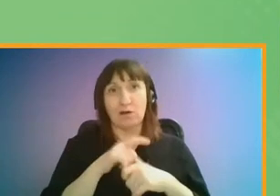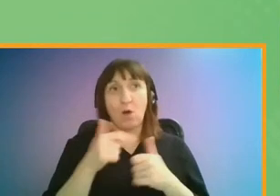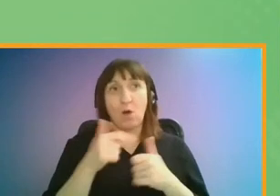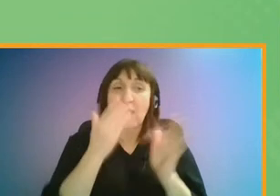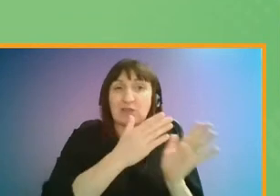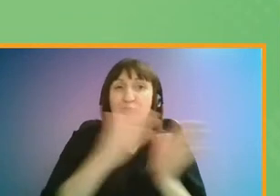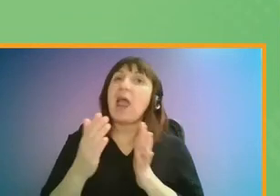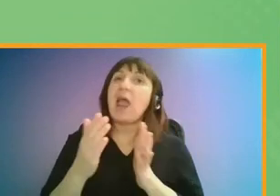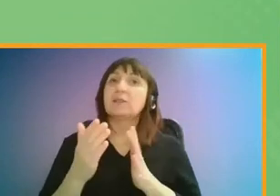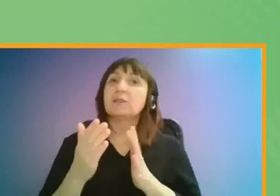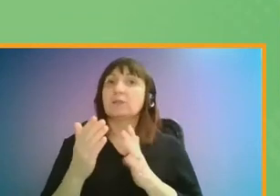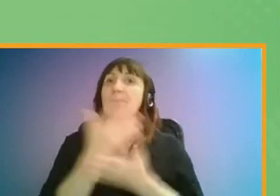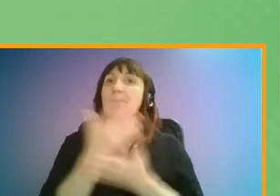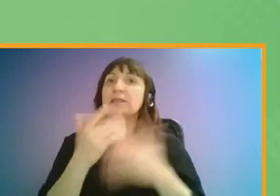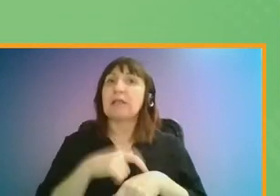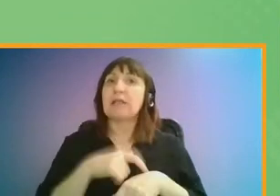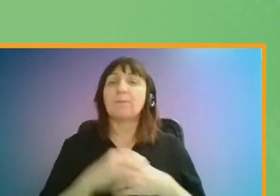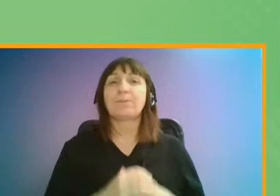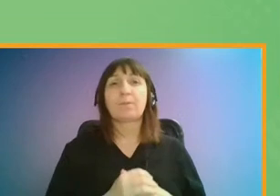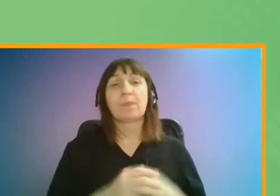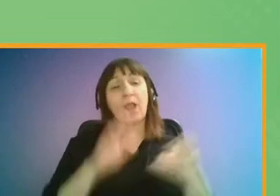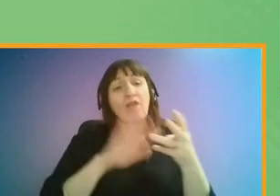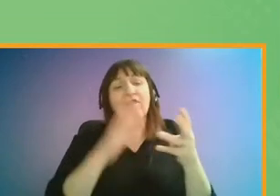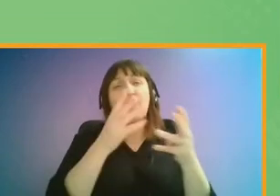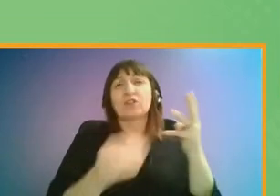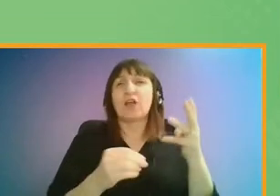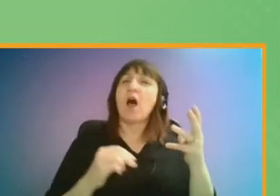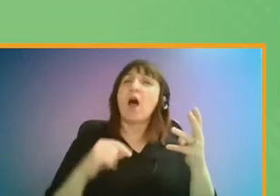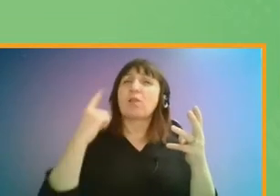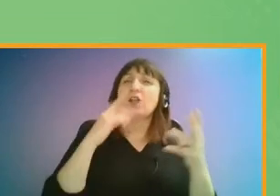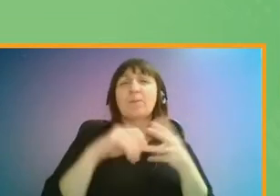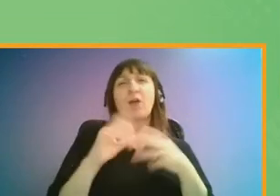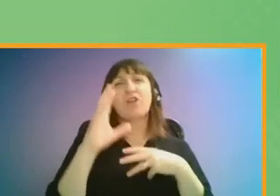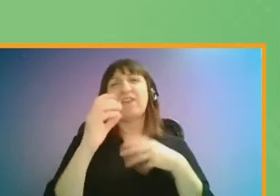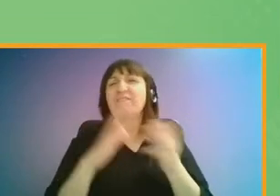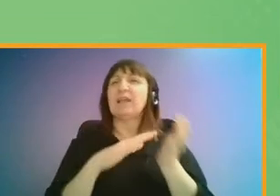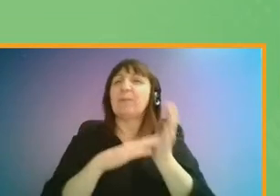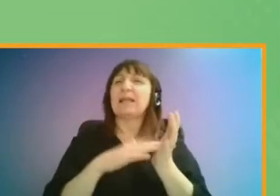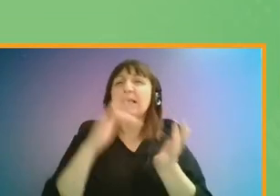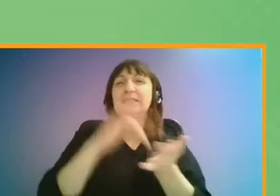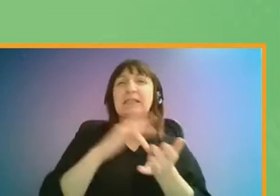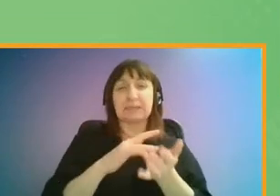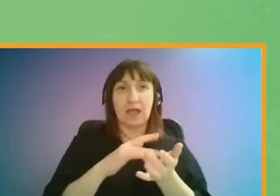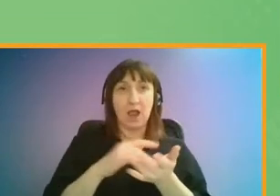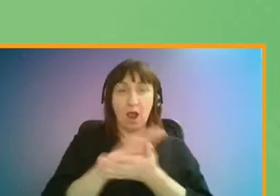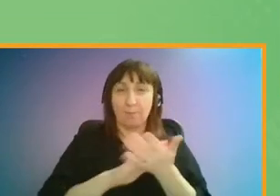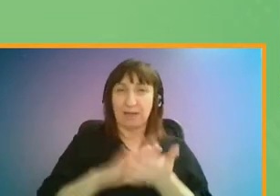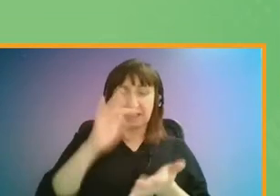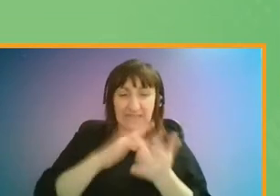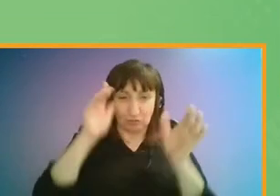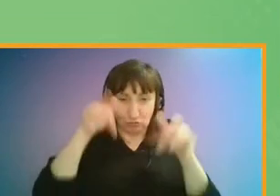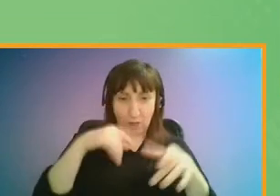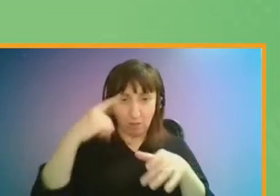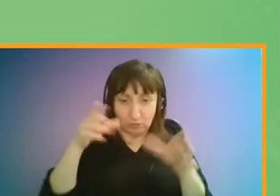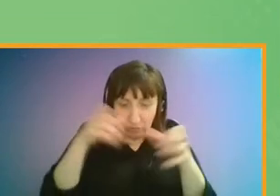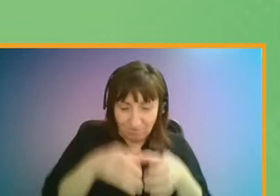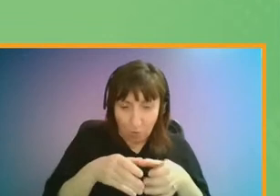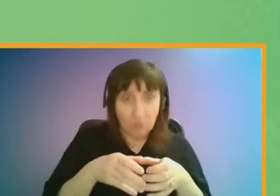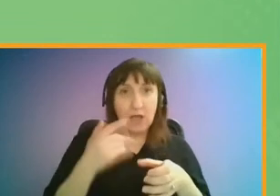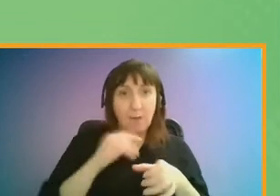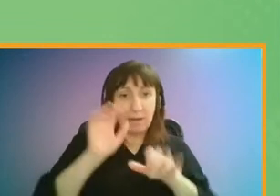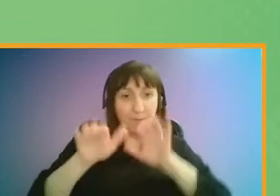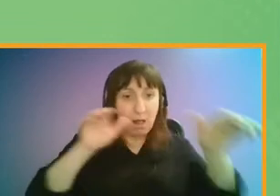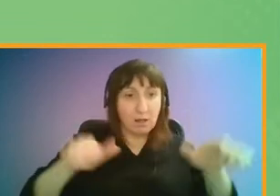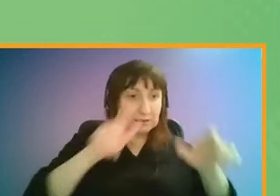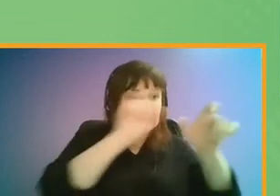The third scenario is that London becomes a 15-minute city. In this scenario central London becomes much less of a focus. People stay more in their